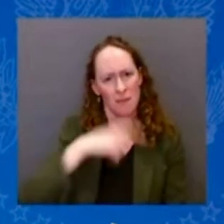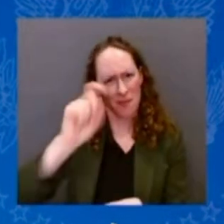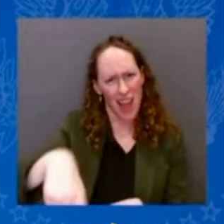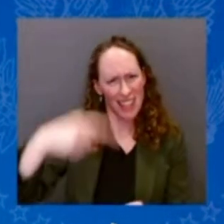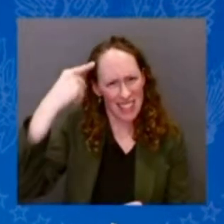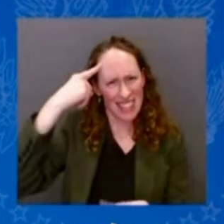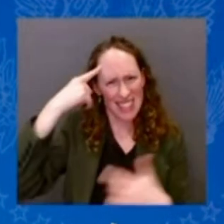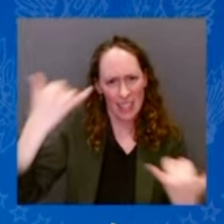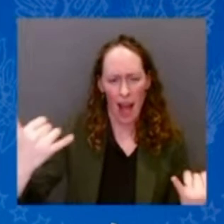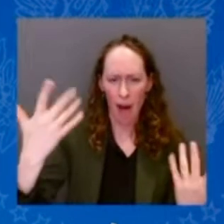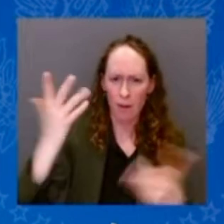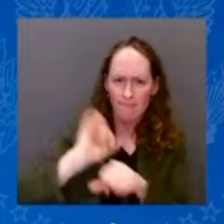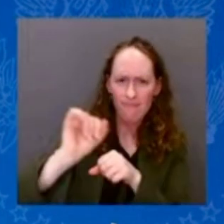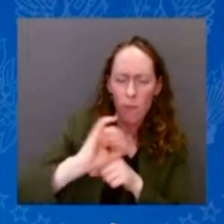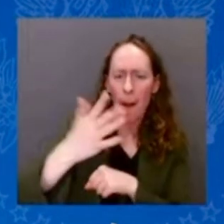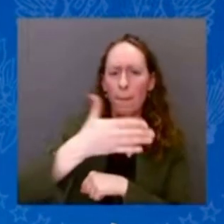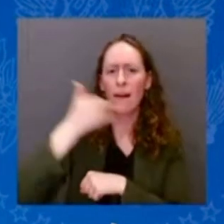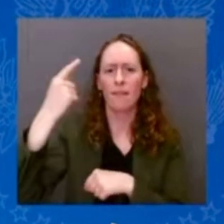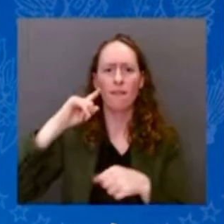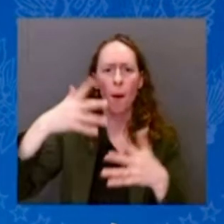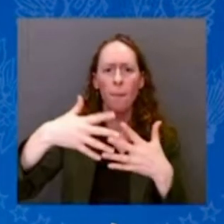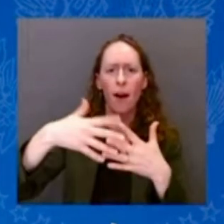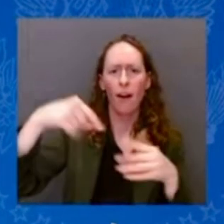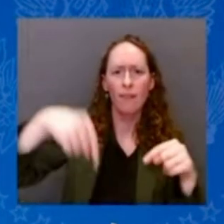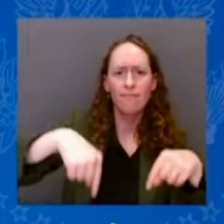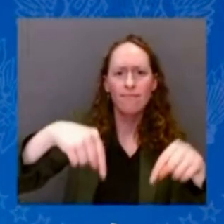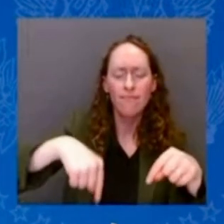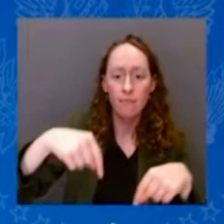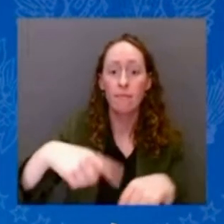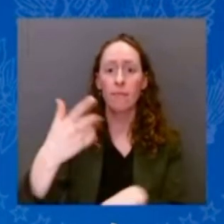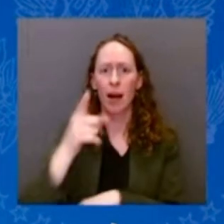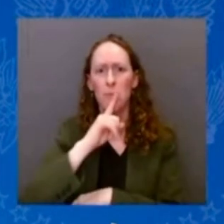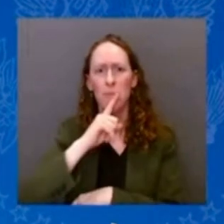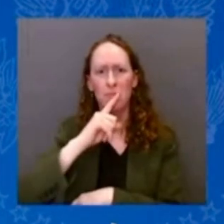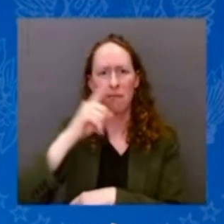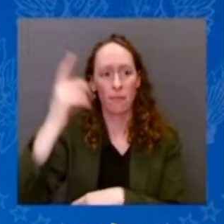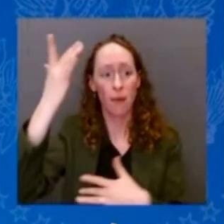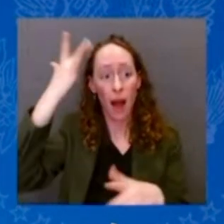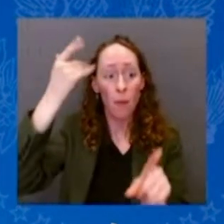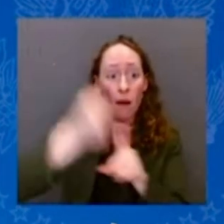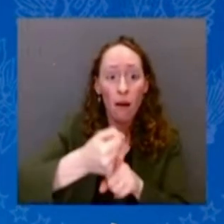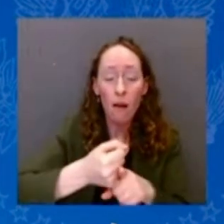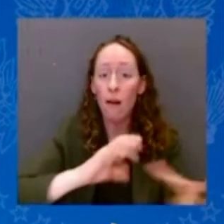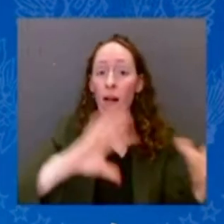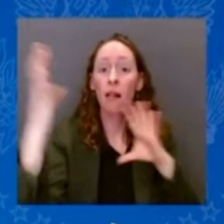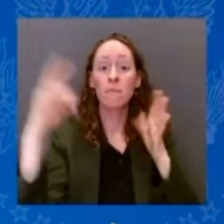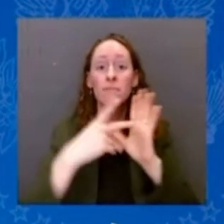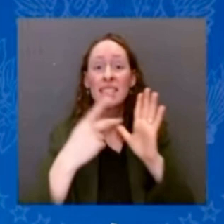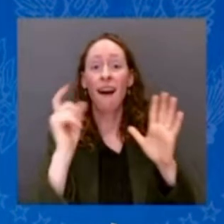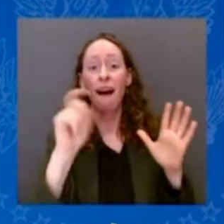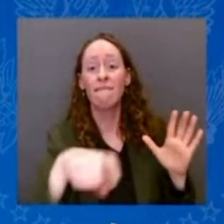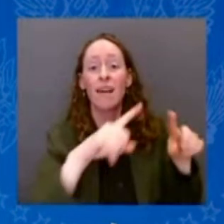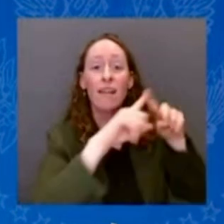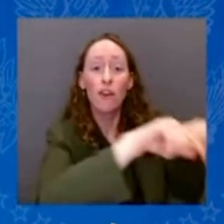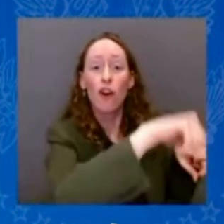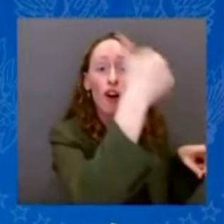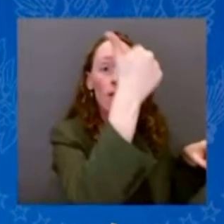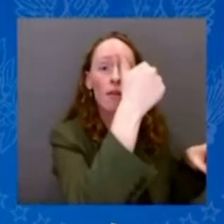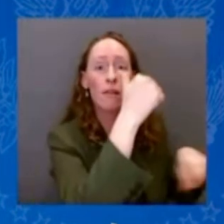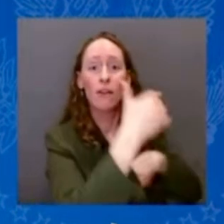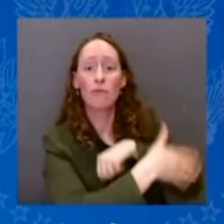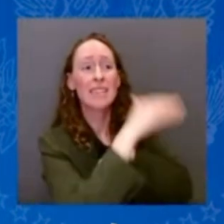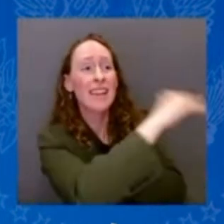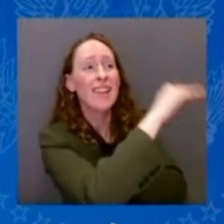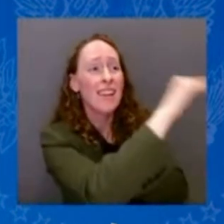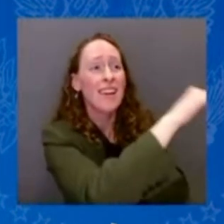the pandemic, and relying on other countries to make things we need badly at home. Some folks didn't believe we could do that. But we